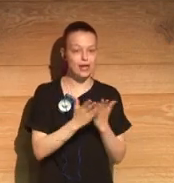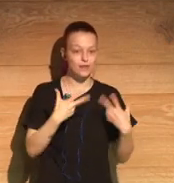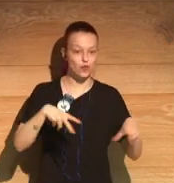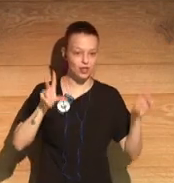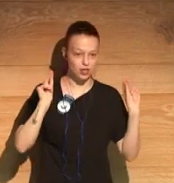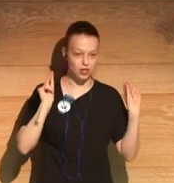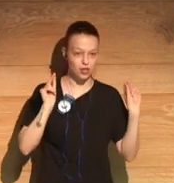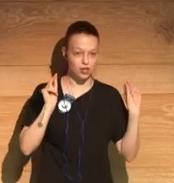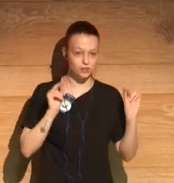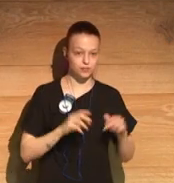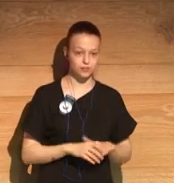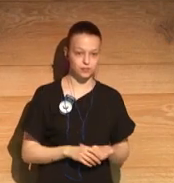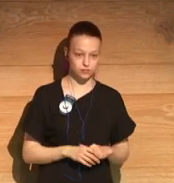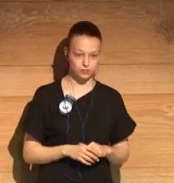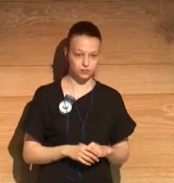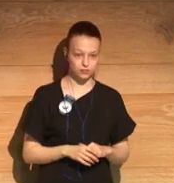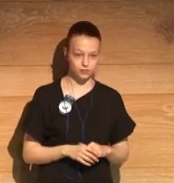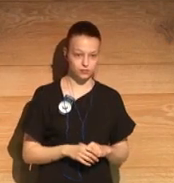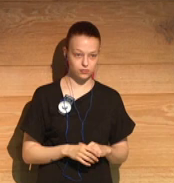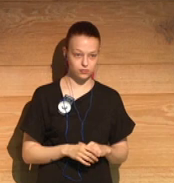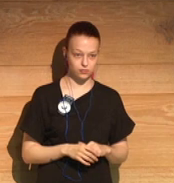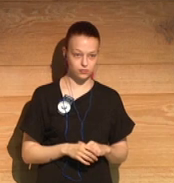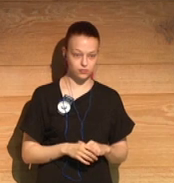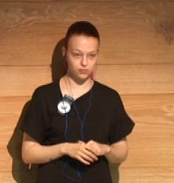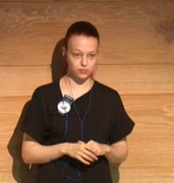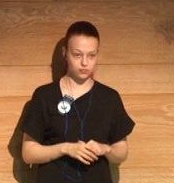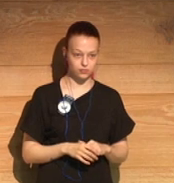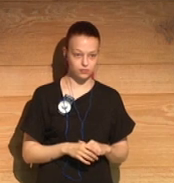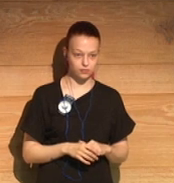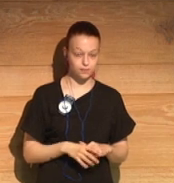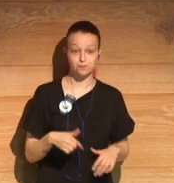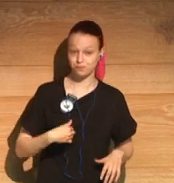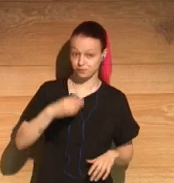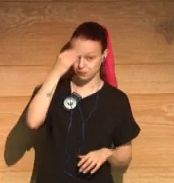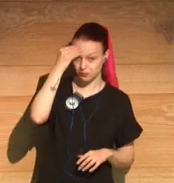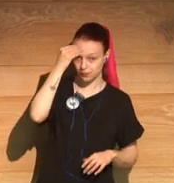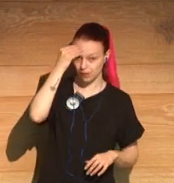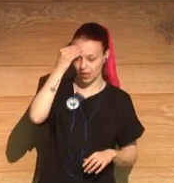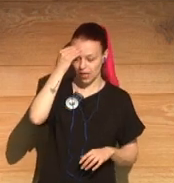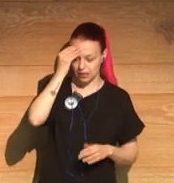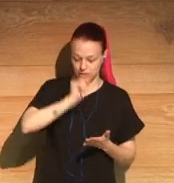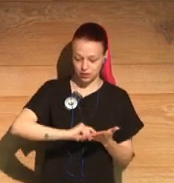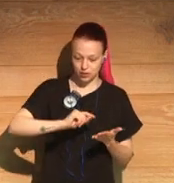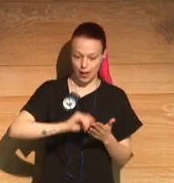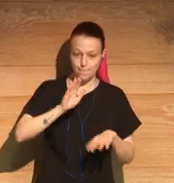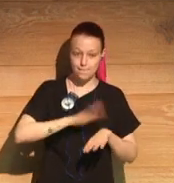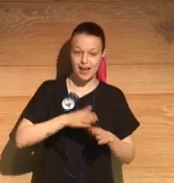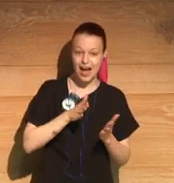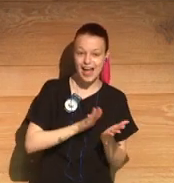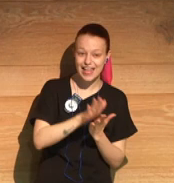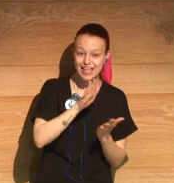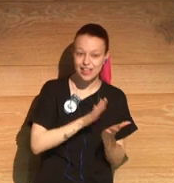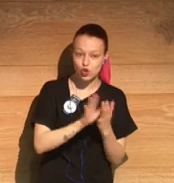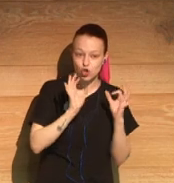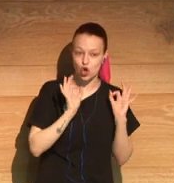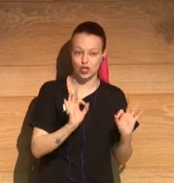Because the novel... For a specific edition, and not every publisher in every country has used